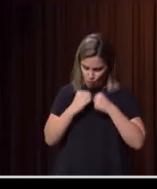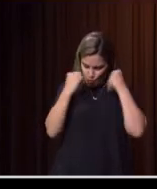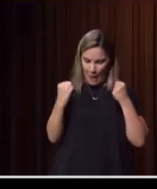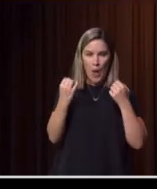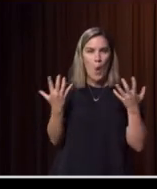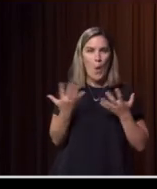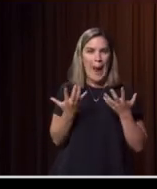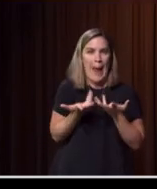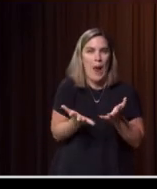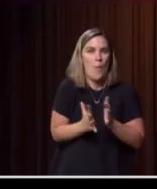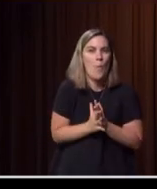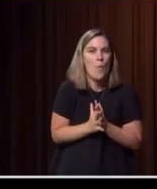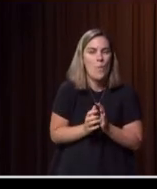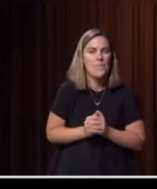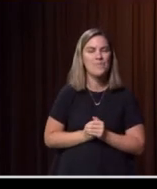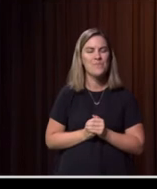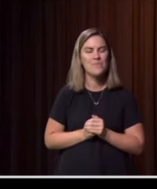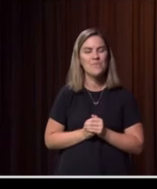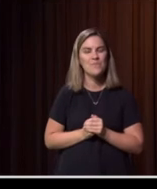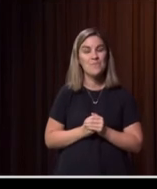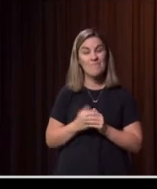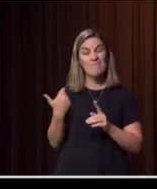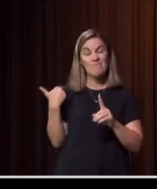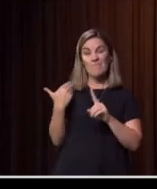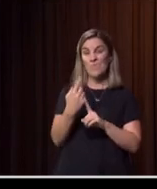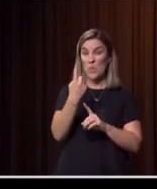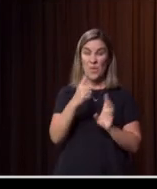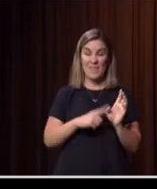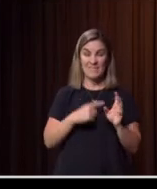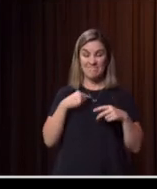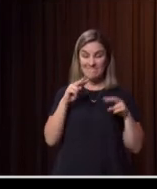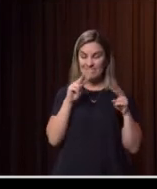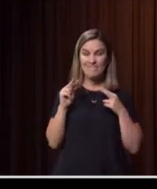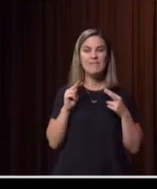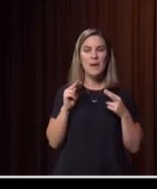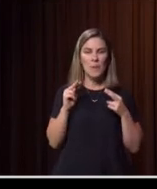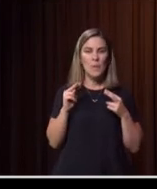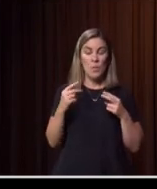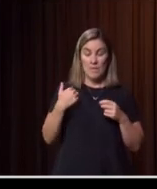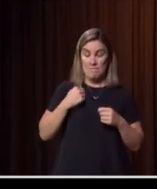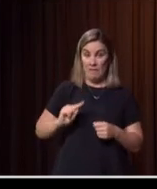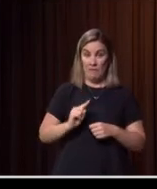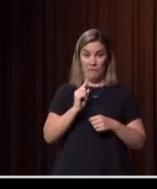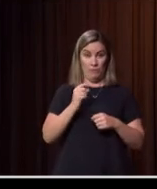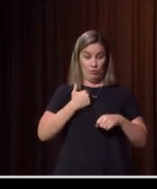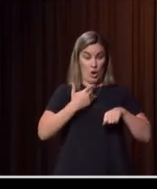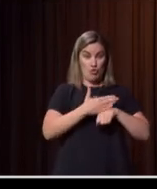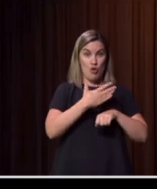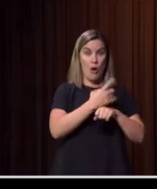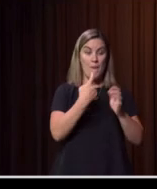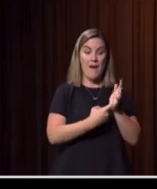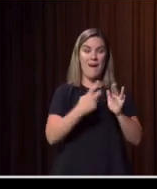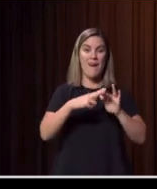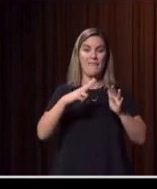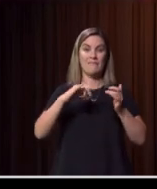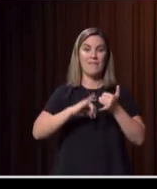I've looked to a number of things in the last year or so. First and foremost, in my role as Commissioner of the RFS, it was the members,